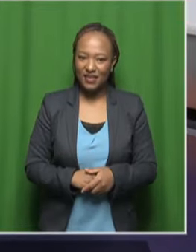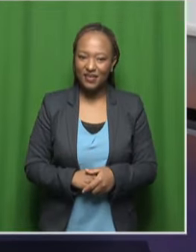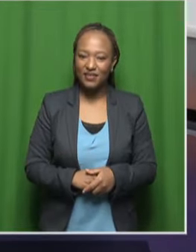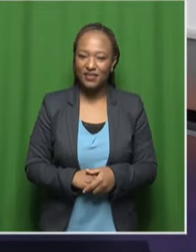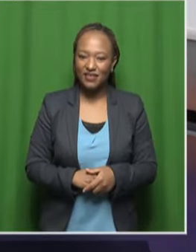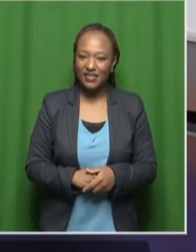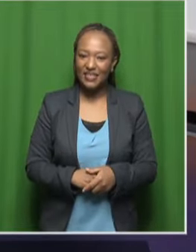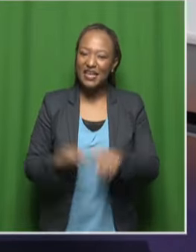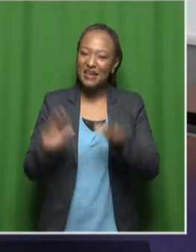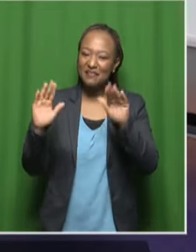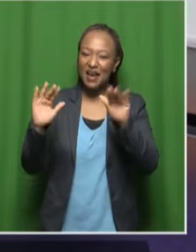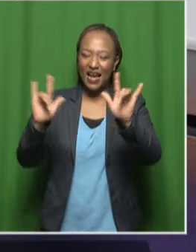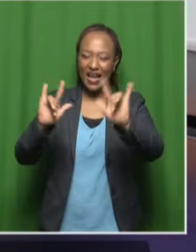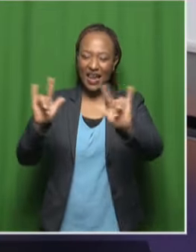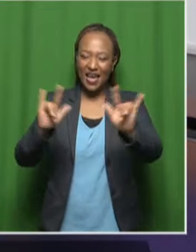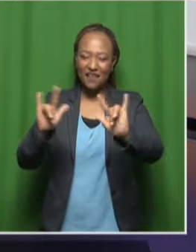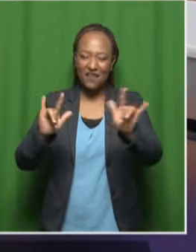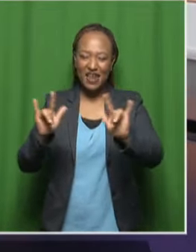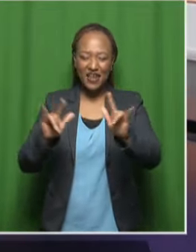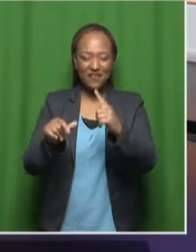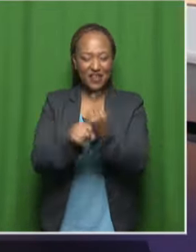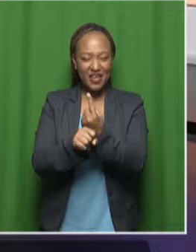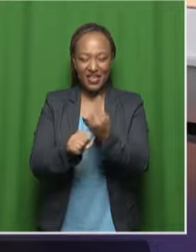Love you guys. Love you always.